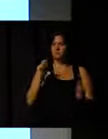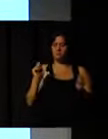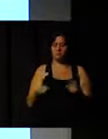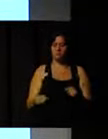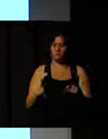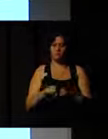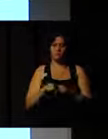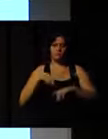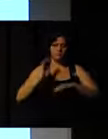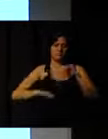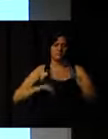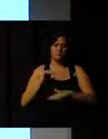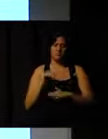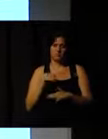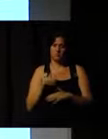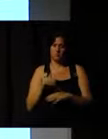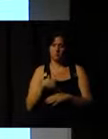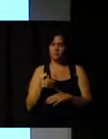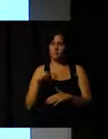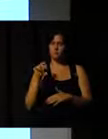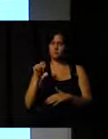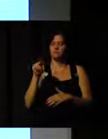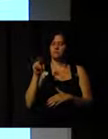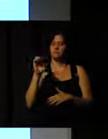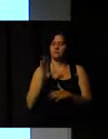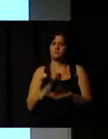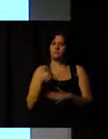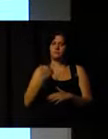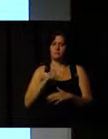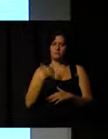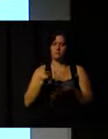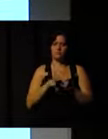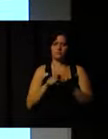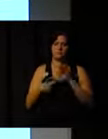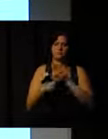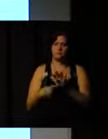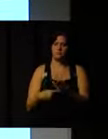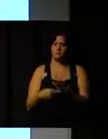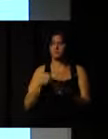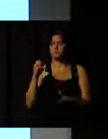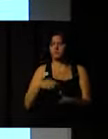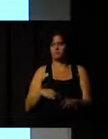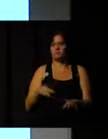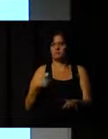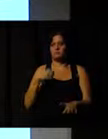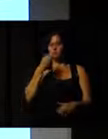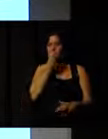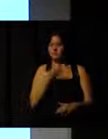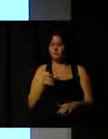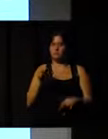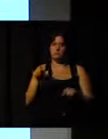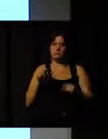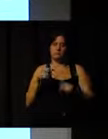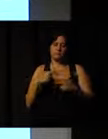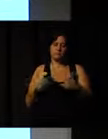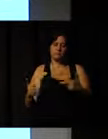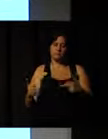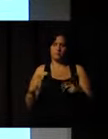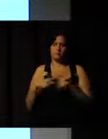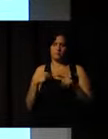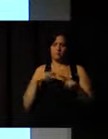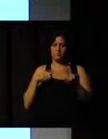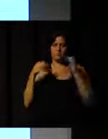competence. Who and how is going to demonstrate, to validate that, yes, I'm good in that kind of tasks.